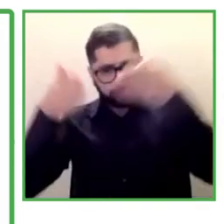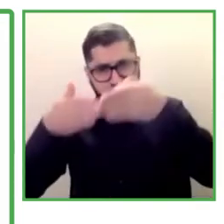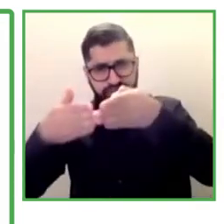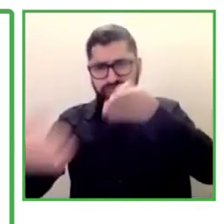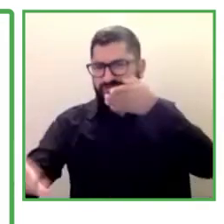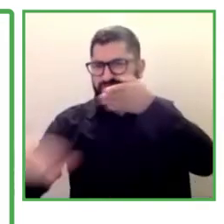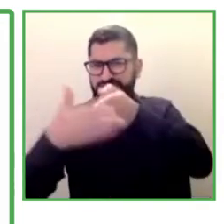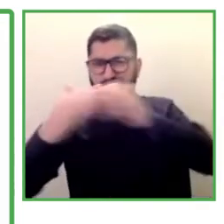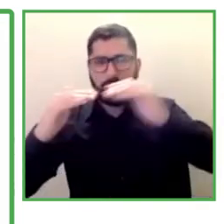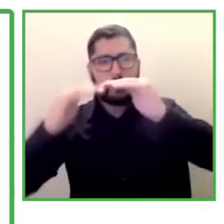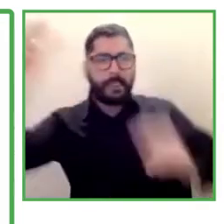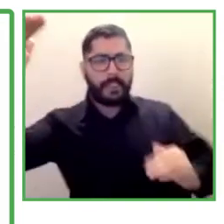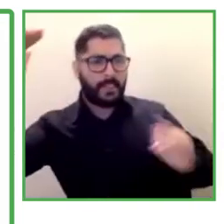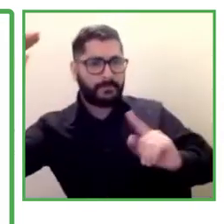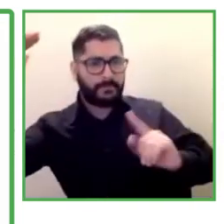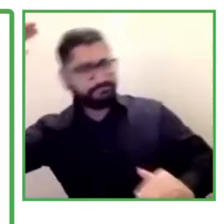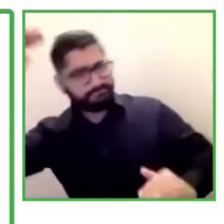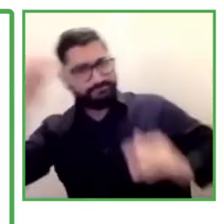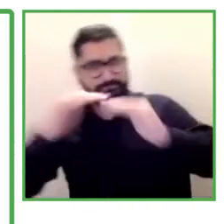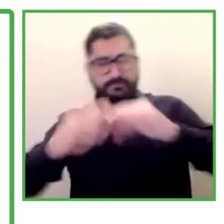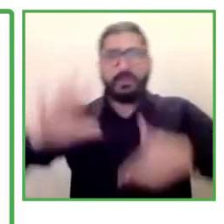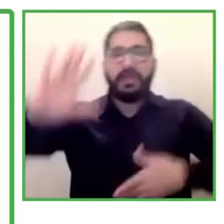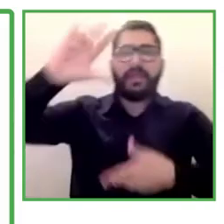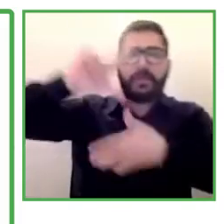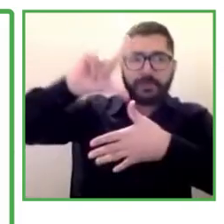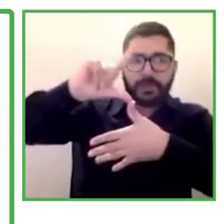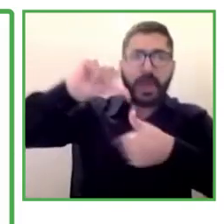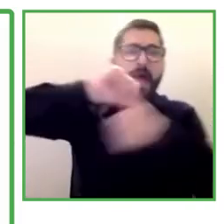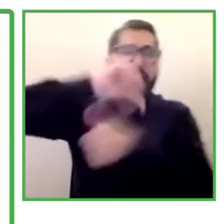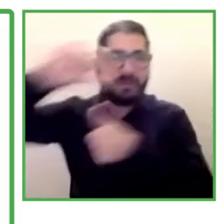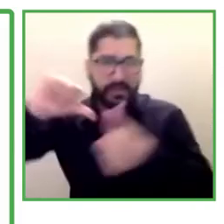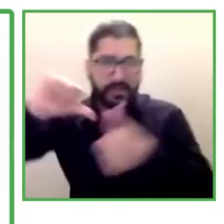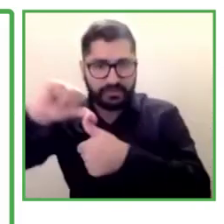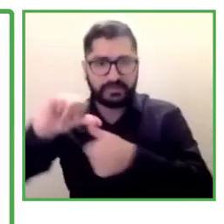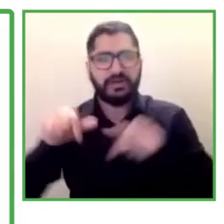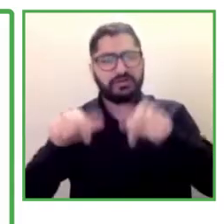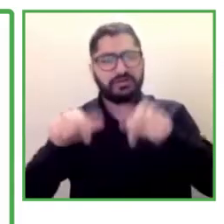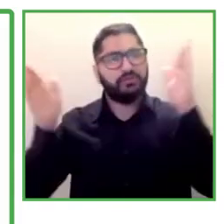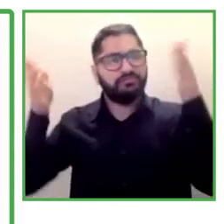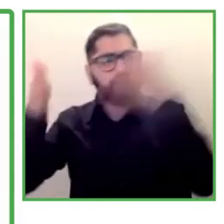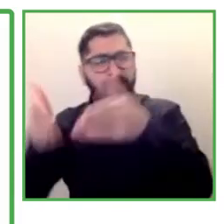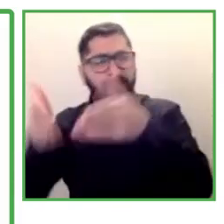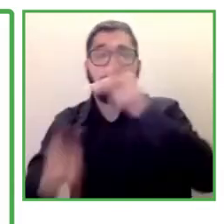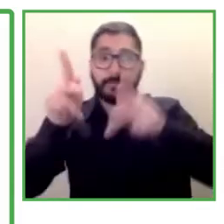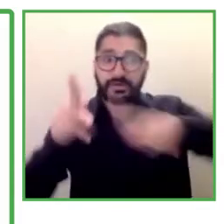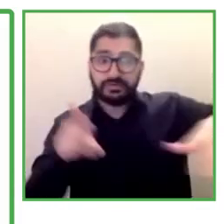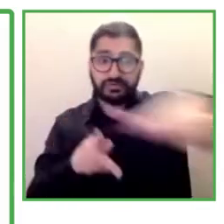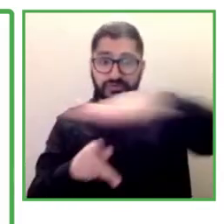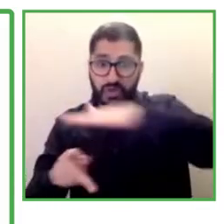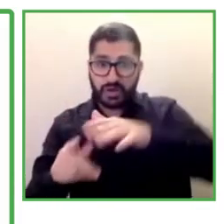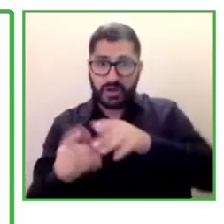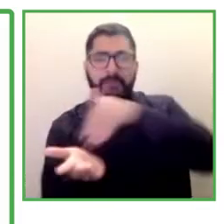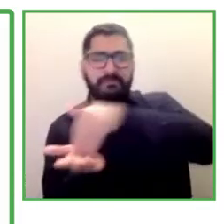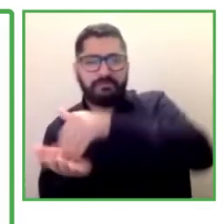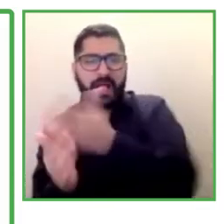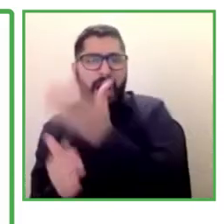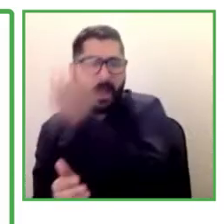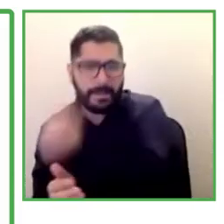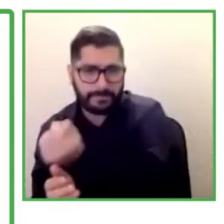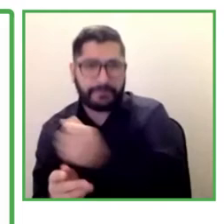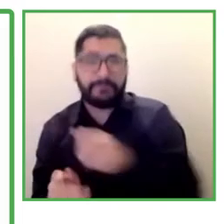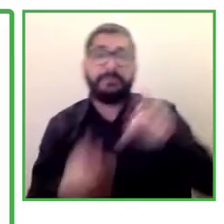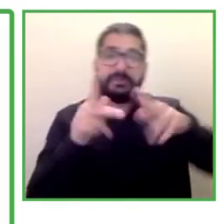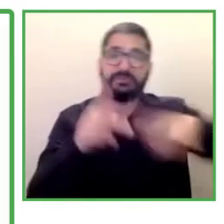the Caribbean from a long time and that affects the vulnerable population, but also the people that are